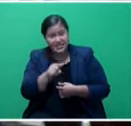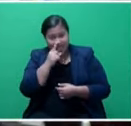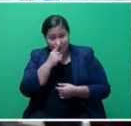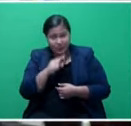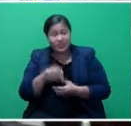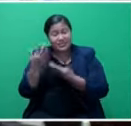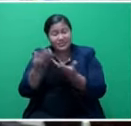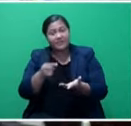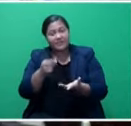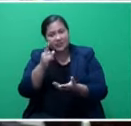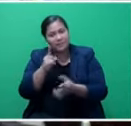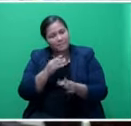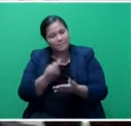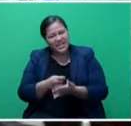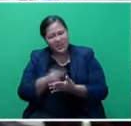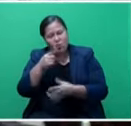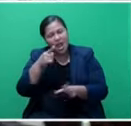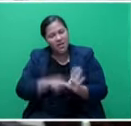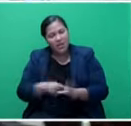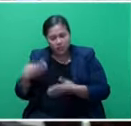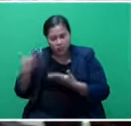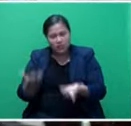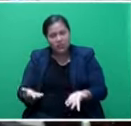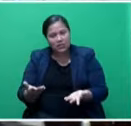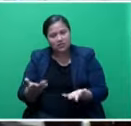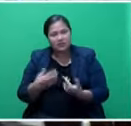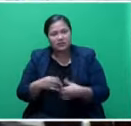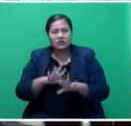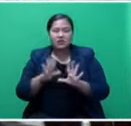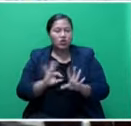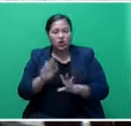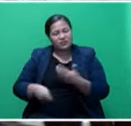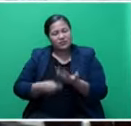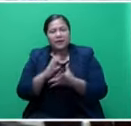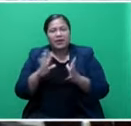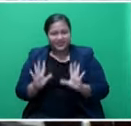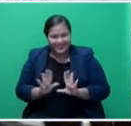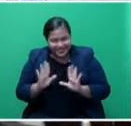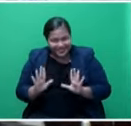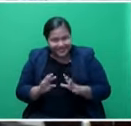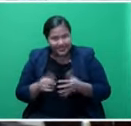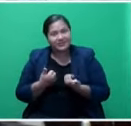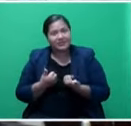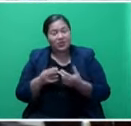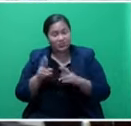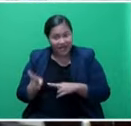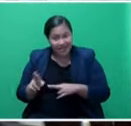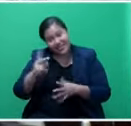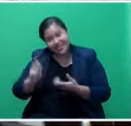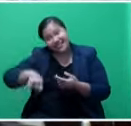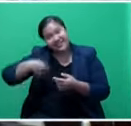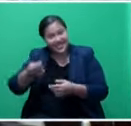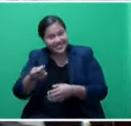the money have one-year grace period. So nobody will be repaying those funds. Because they have been given money because of the fact of